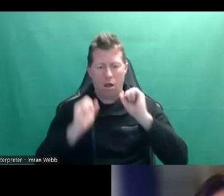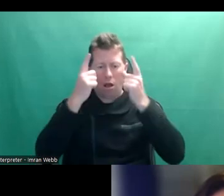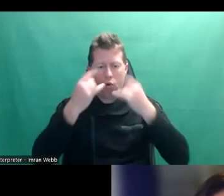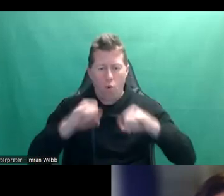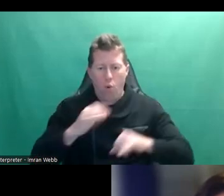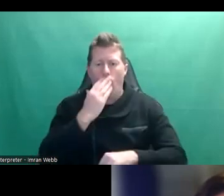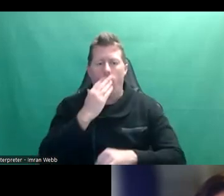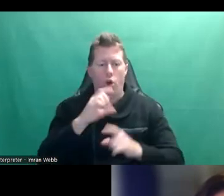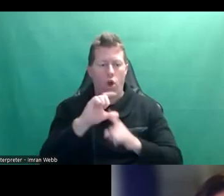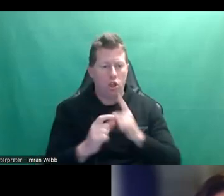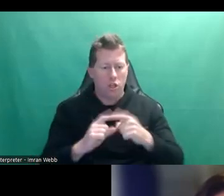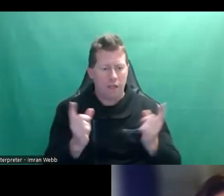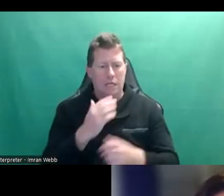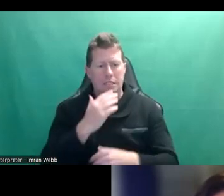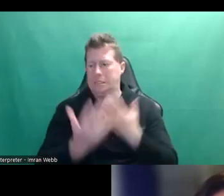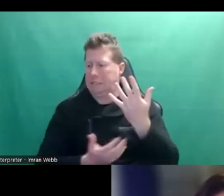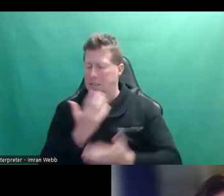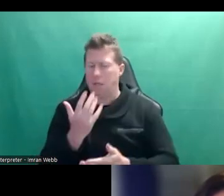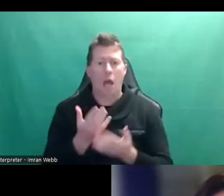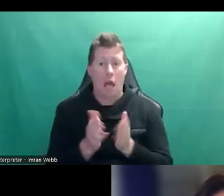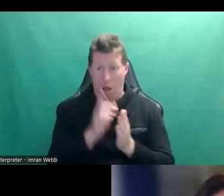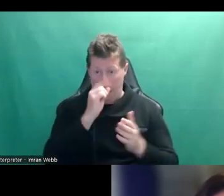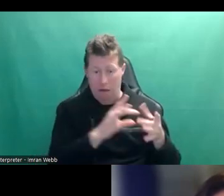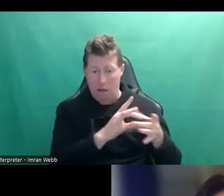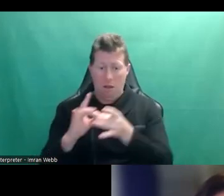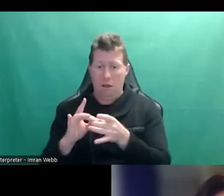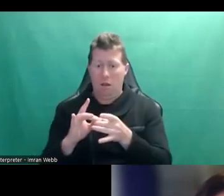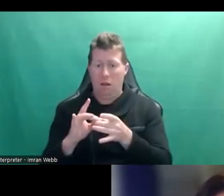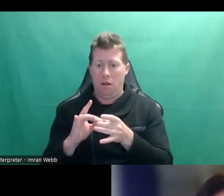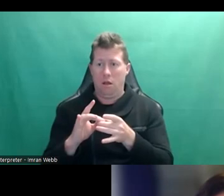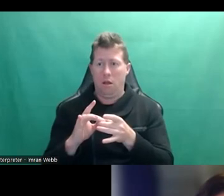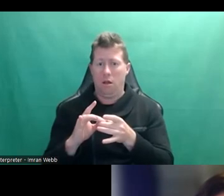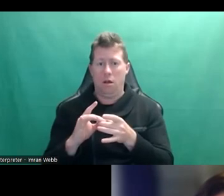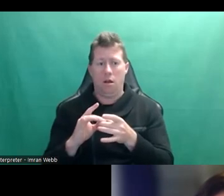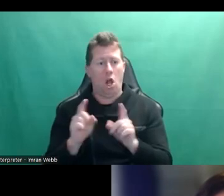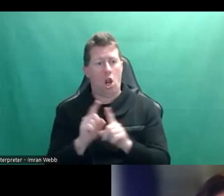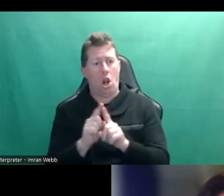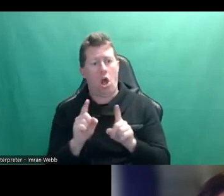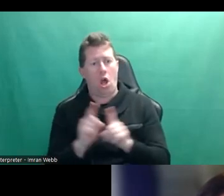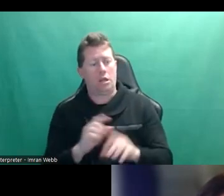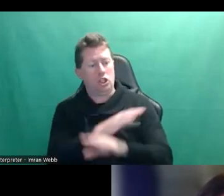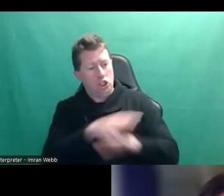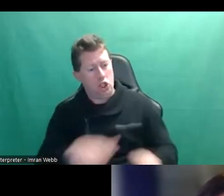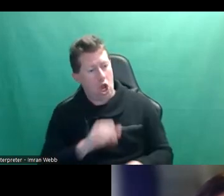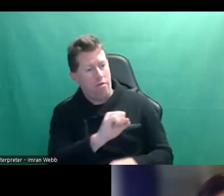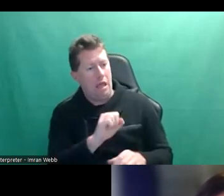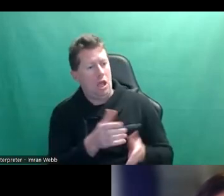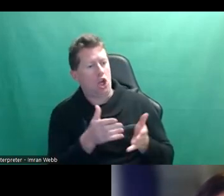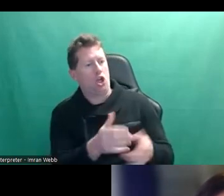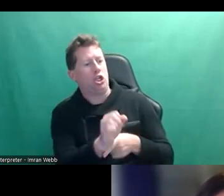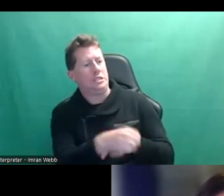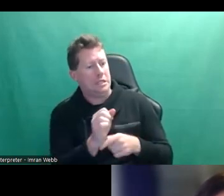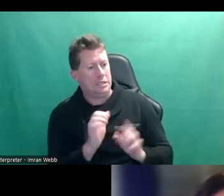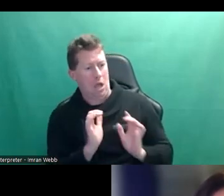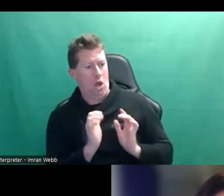different cultures and something like that, something like that can lead to, you know, accidentally denying someone's consent or not being respectful in a situation and how to